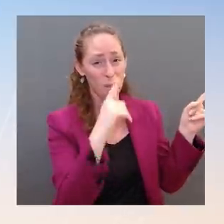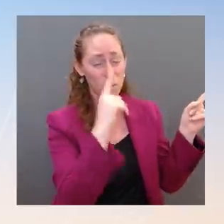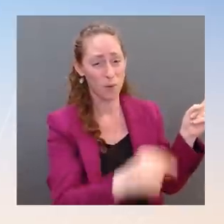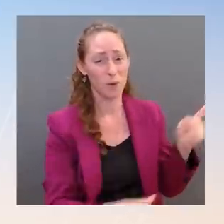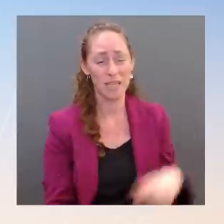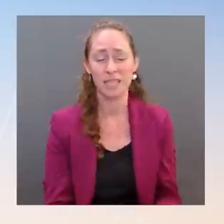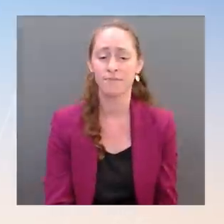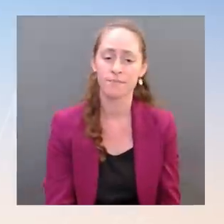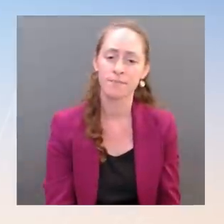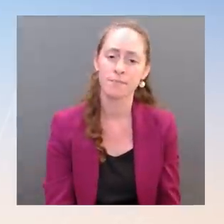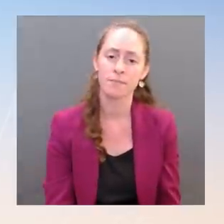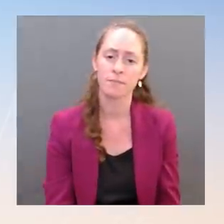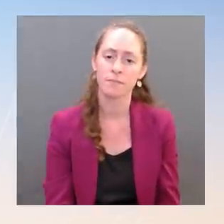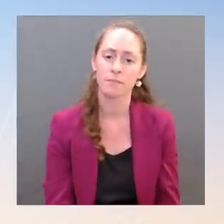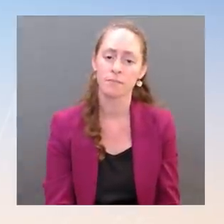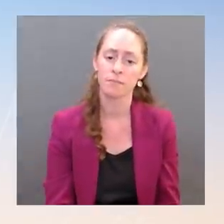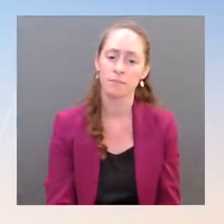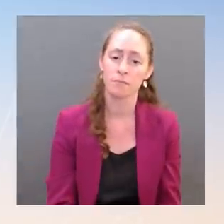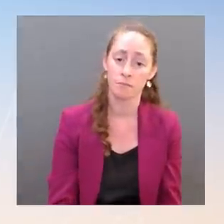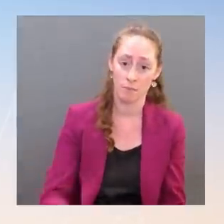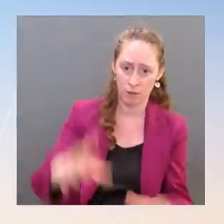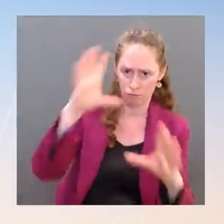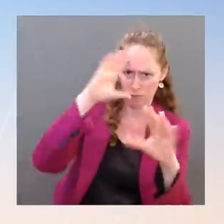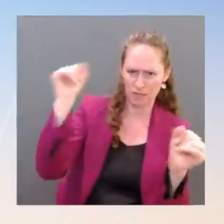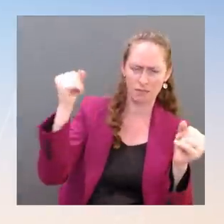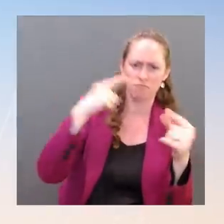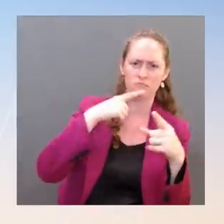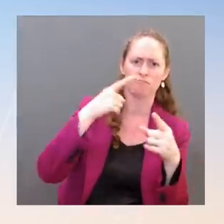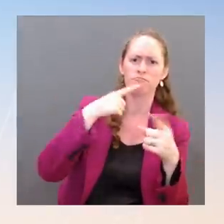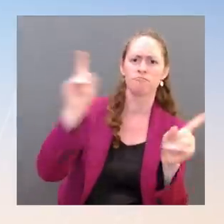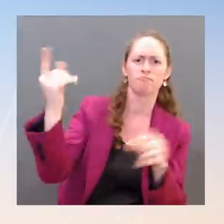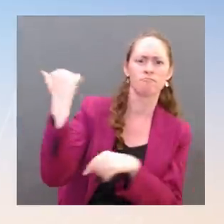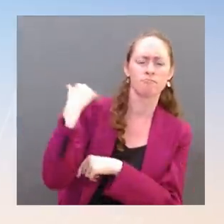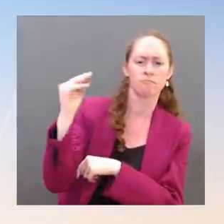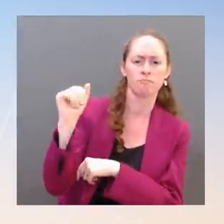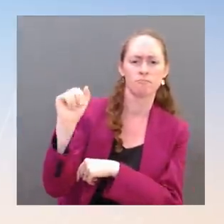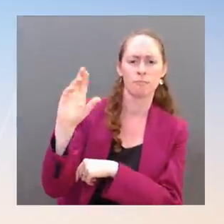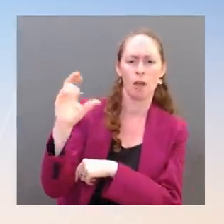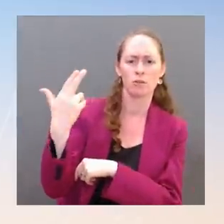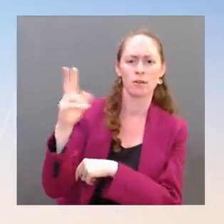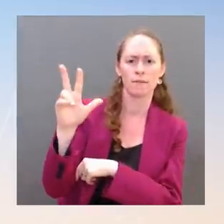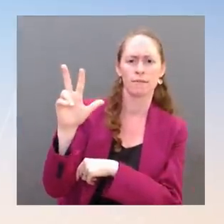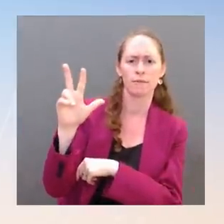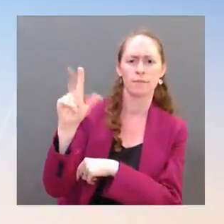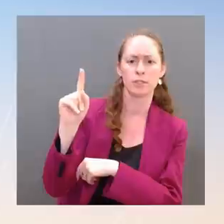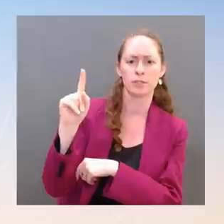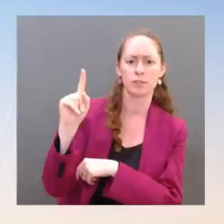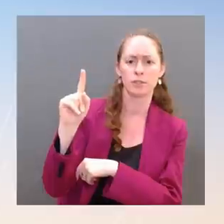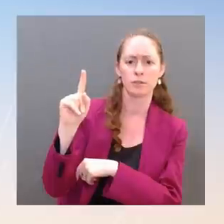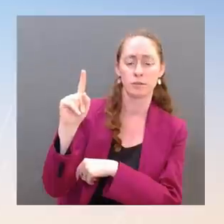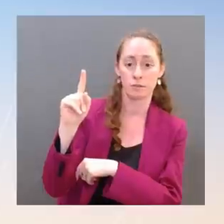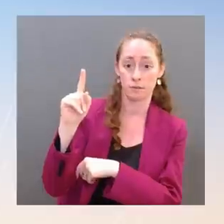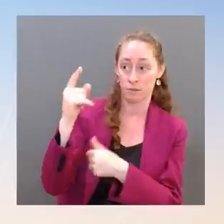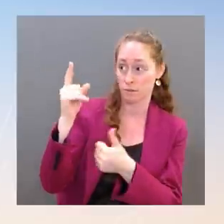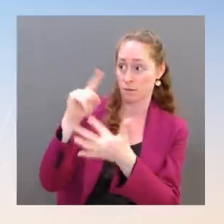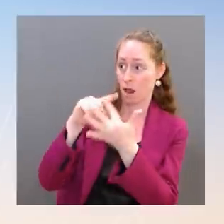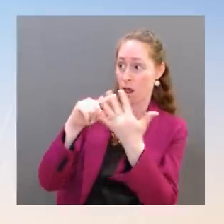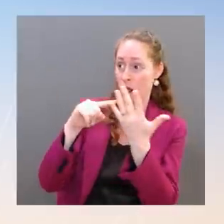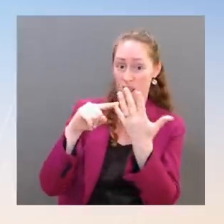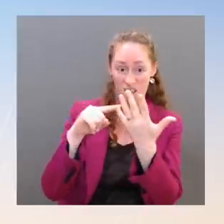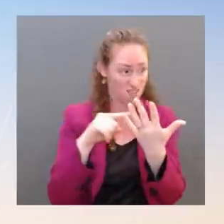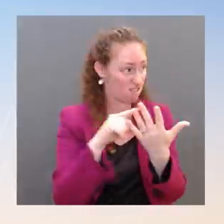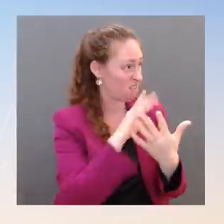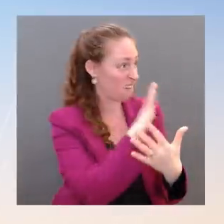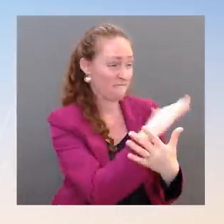he's got all these steps to lower gas prices, and it's still Putin's fault seven weeks later? Ms. Well, because what I'm saying